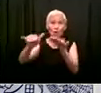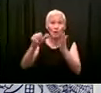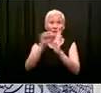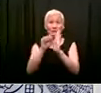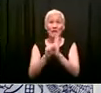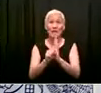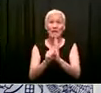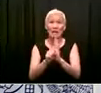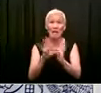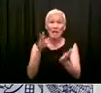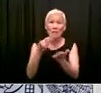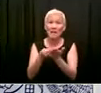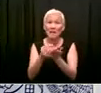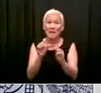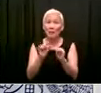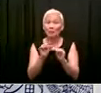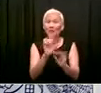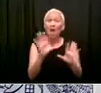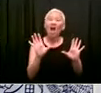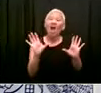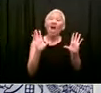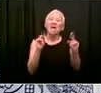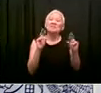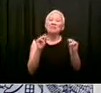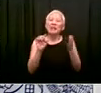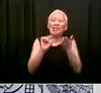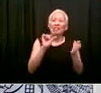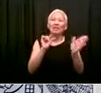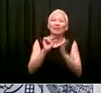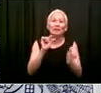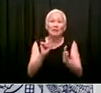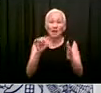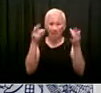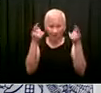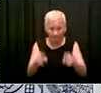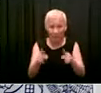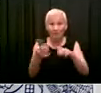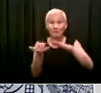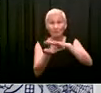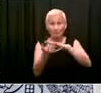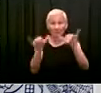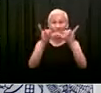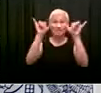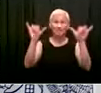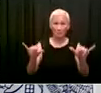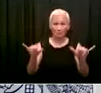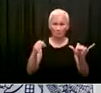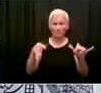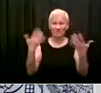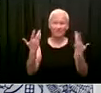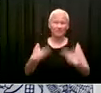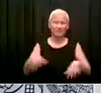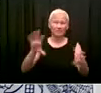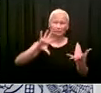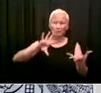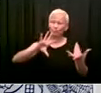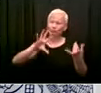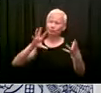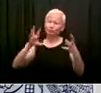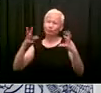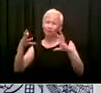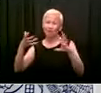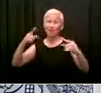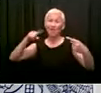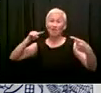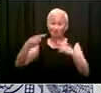I think something very good has happened now in finally assigning that responsibility where it belongs. But with that